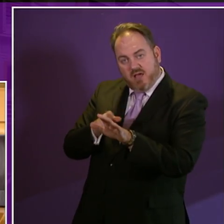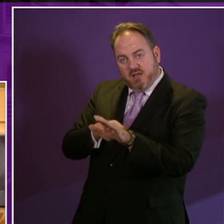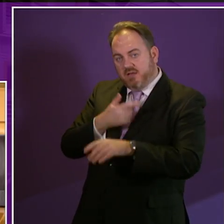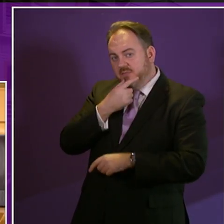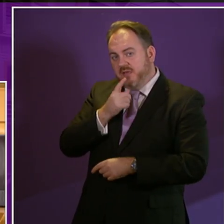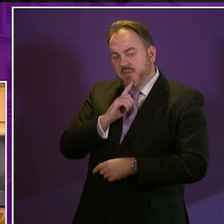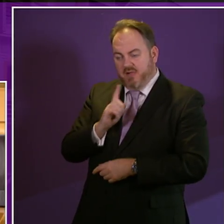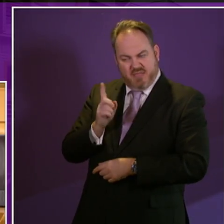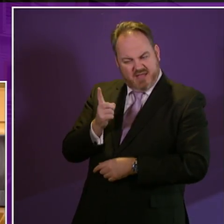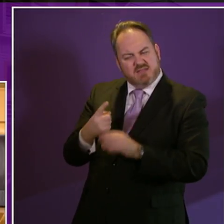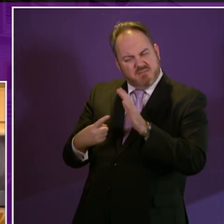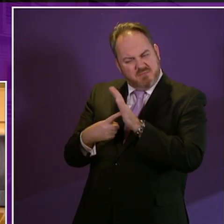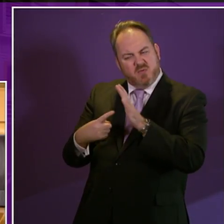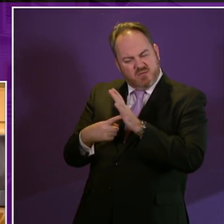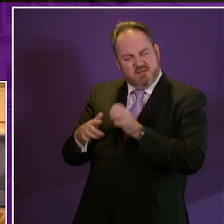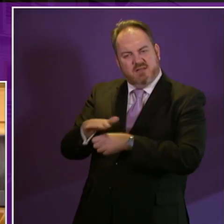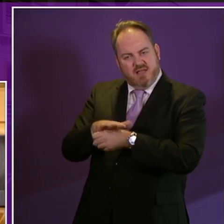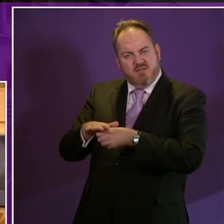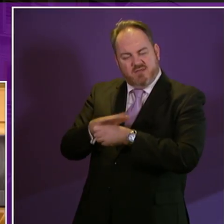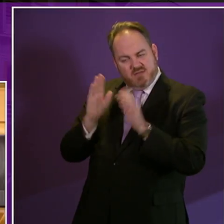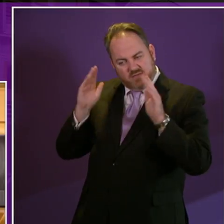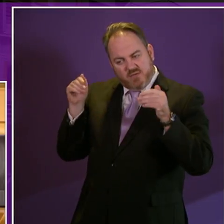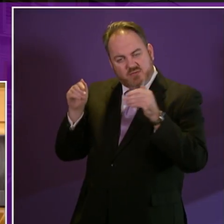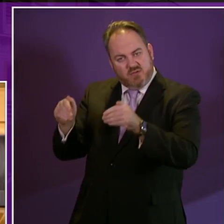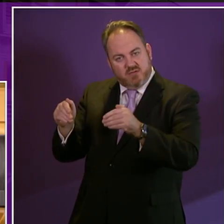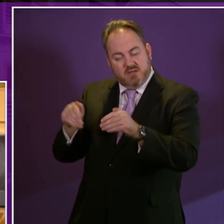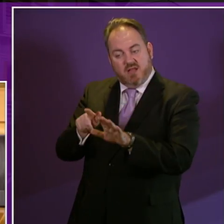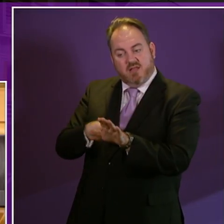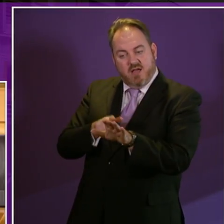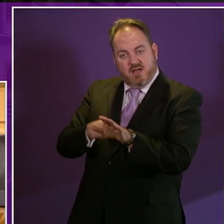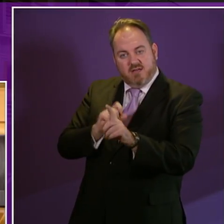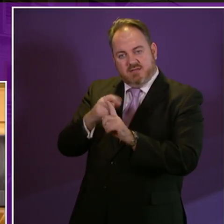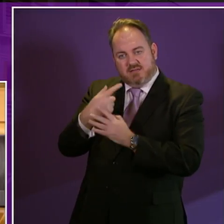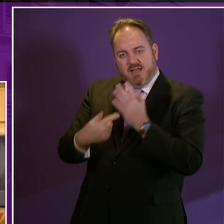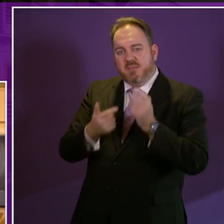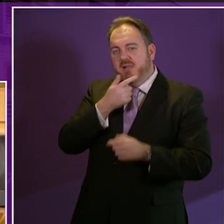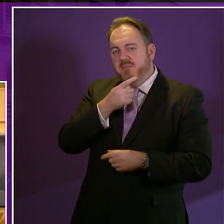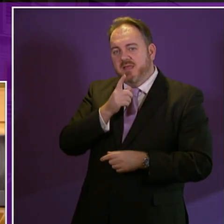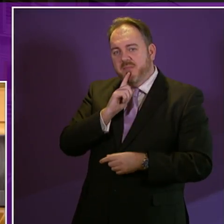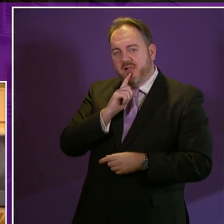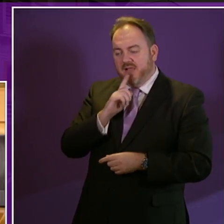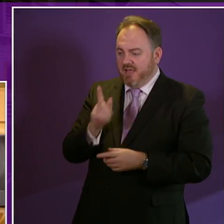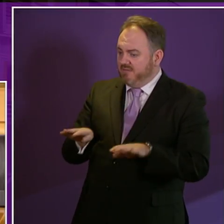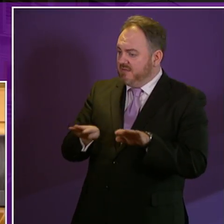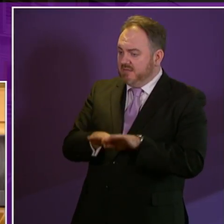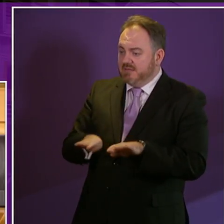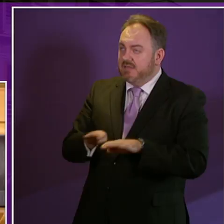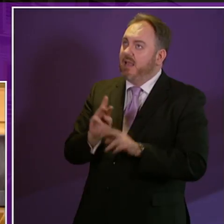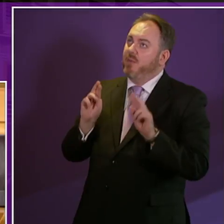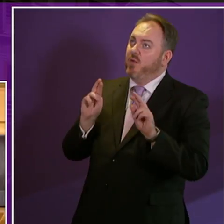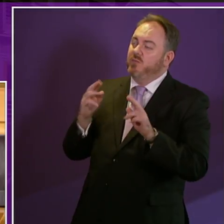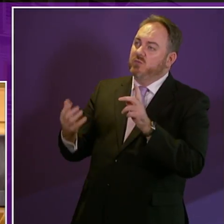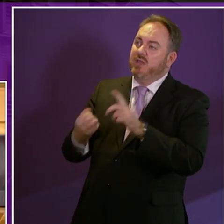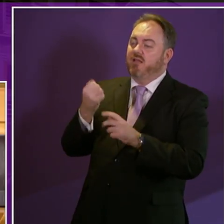a very very important area for the delivery plan young disabled people have a similar level of career aspiration at the age of